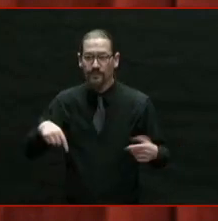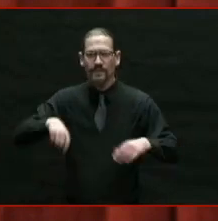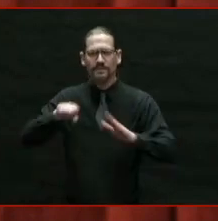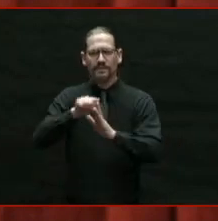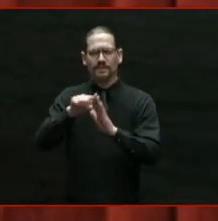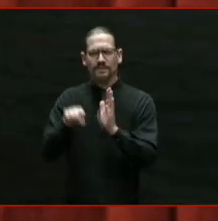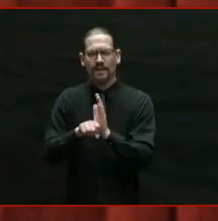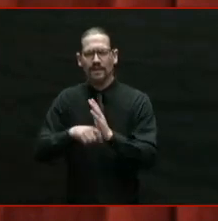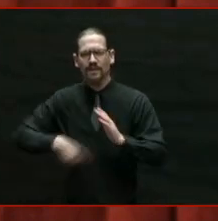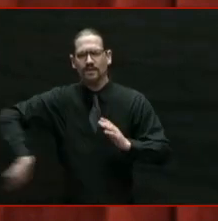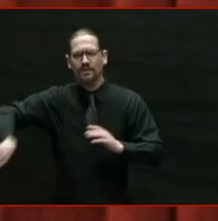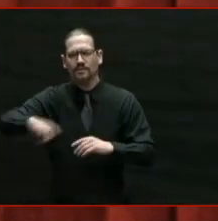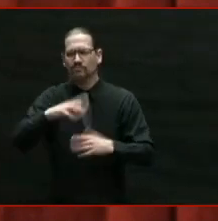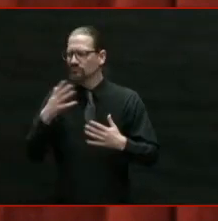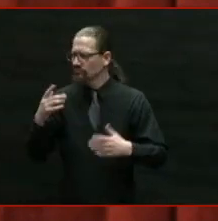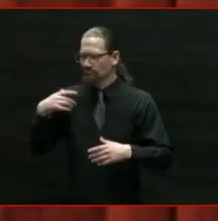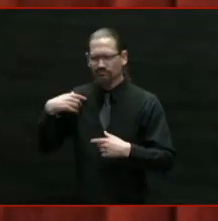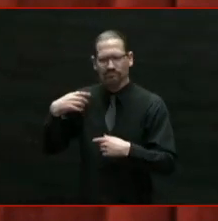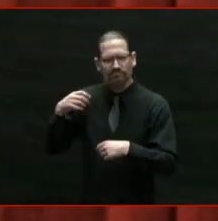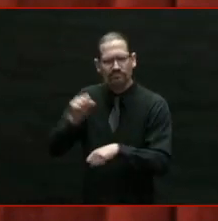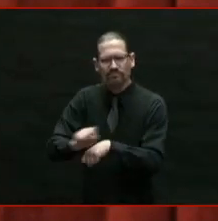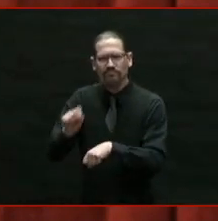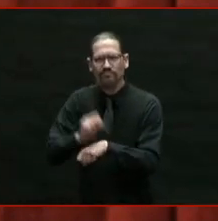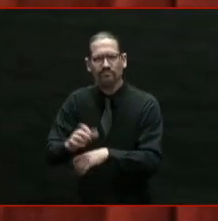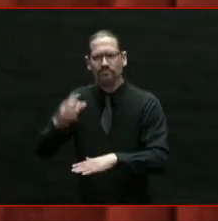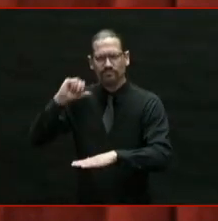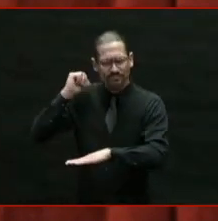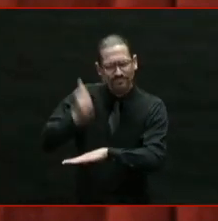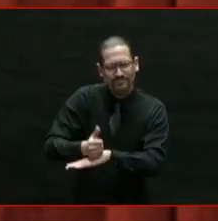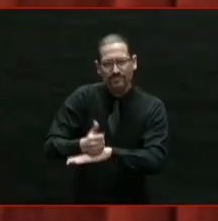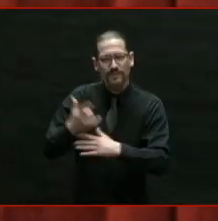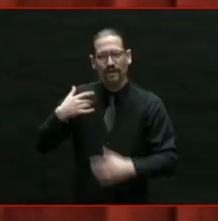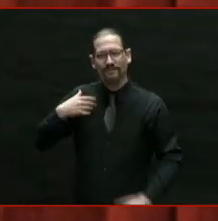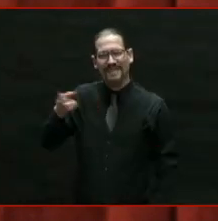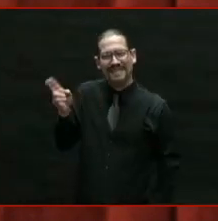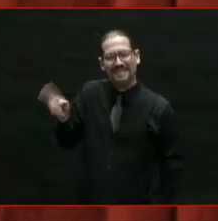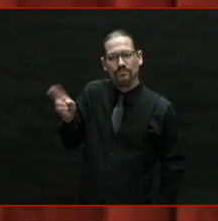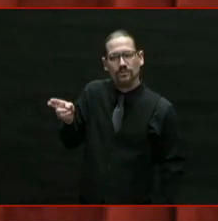founded on the principles of inclusion,